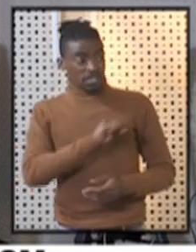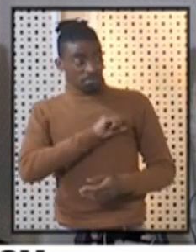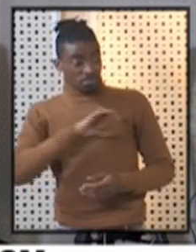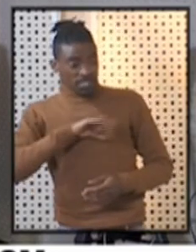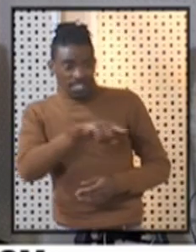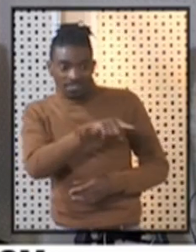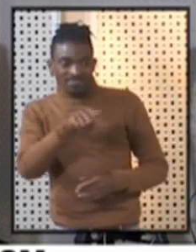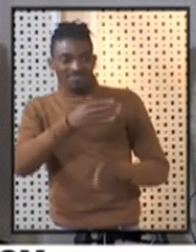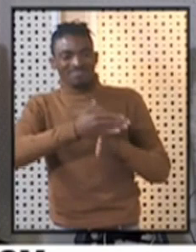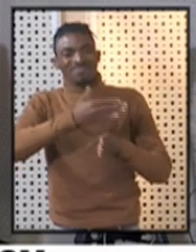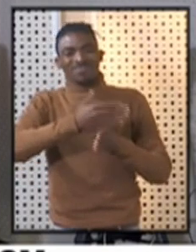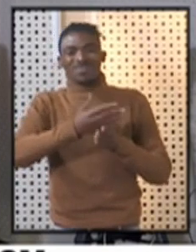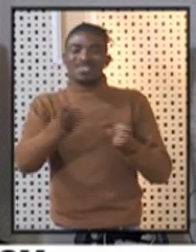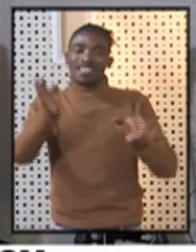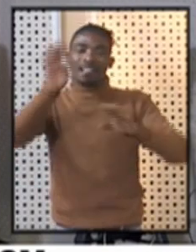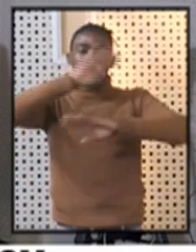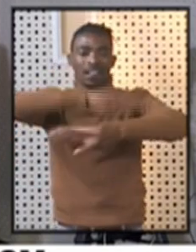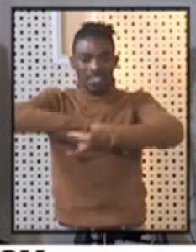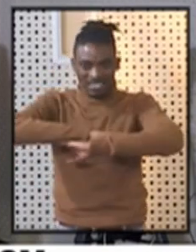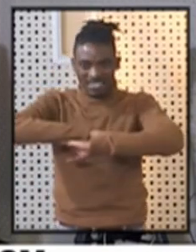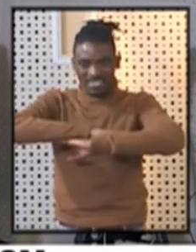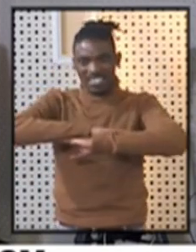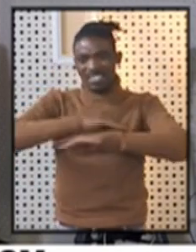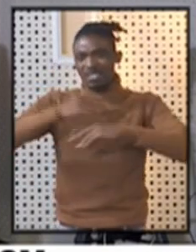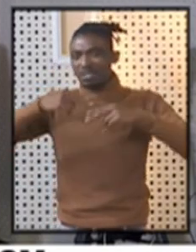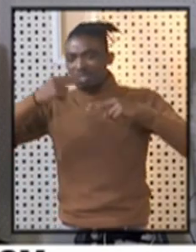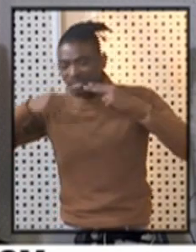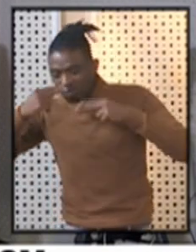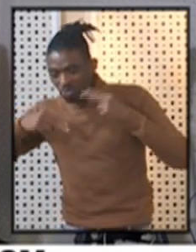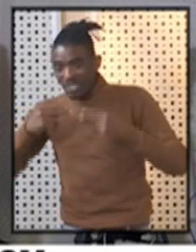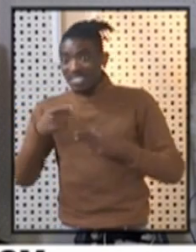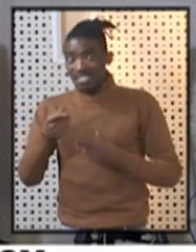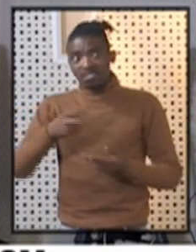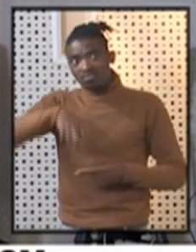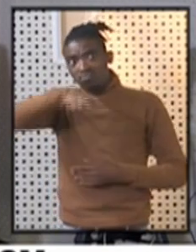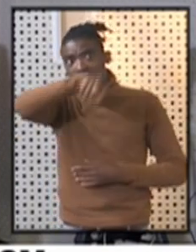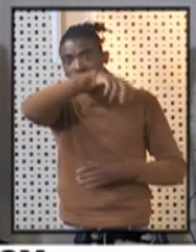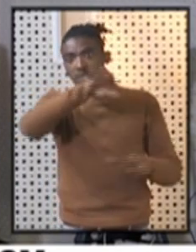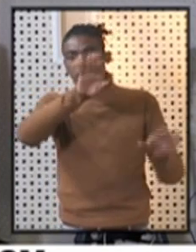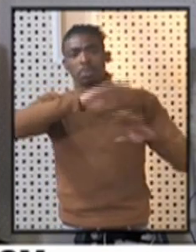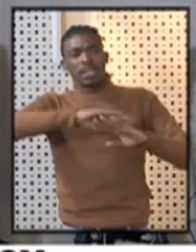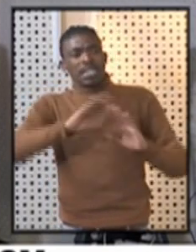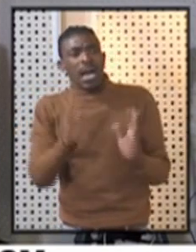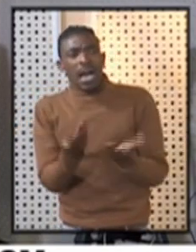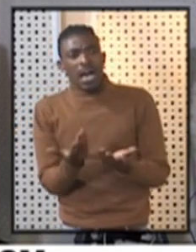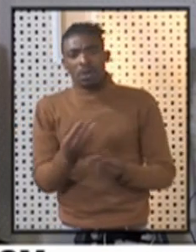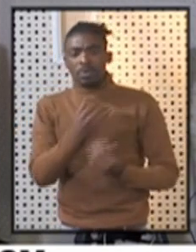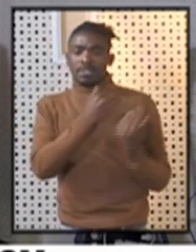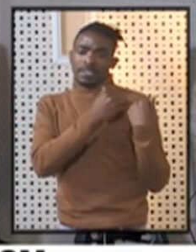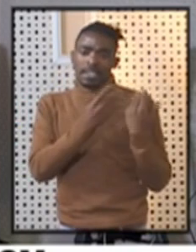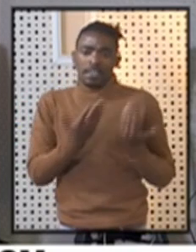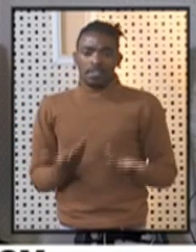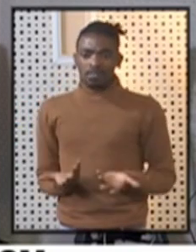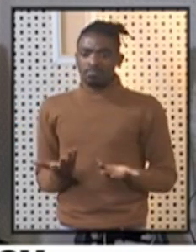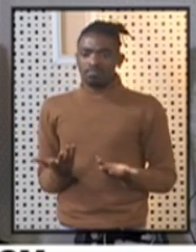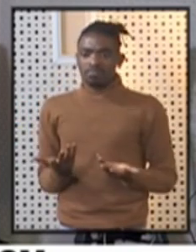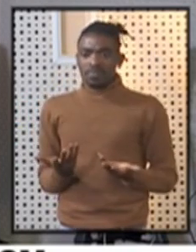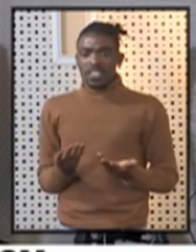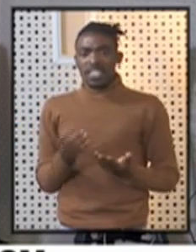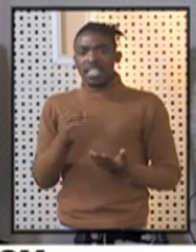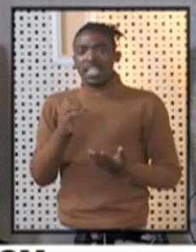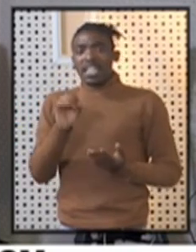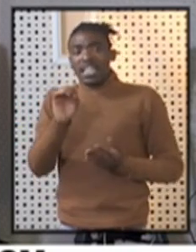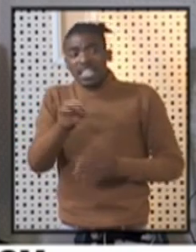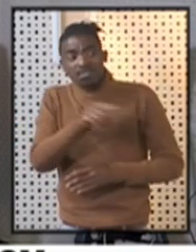the keyfew with permits so that the restaurants can actually close to patrons at 10 p.m.? And we